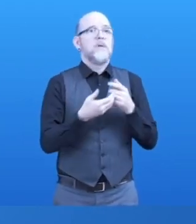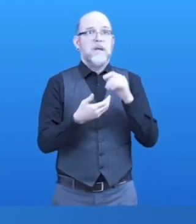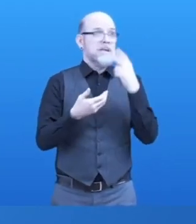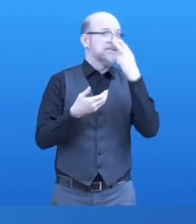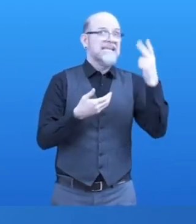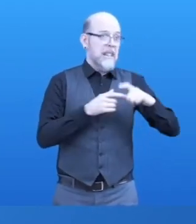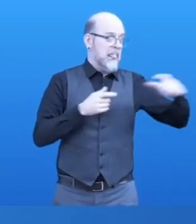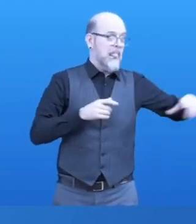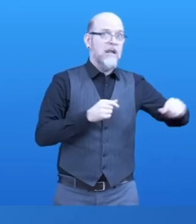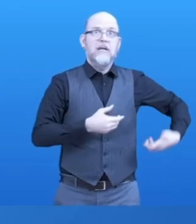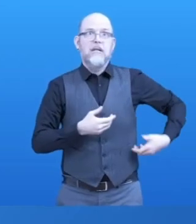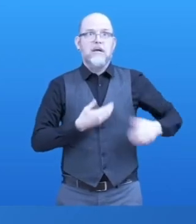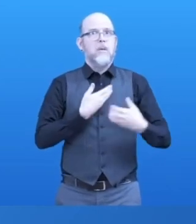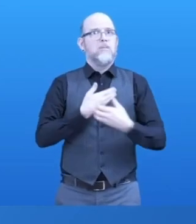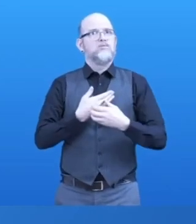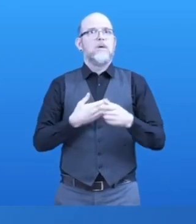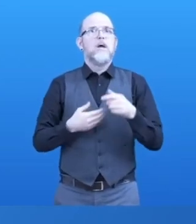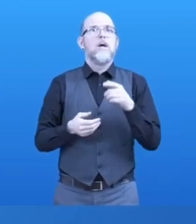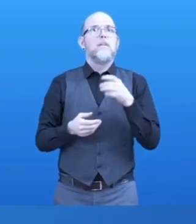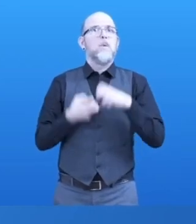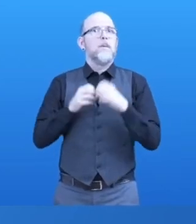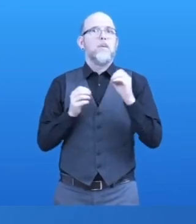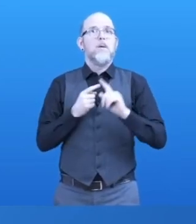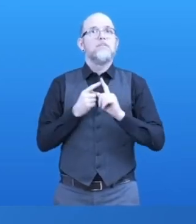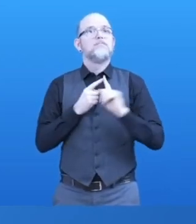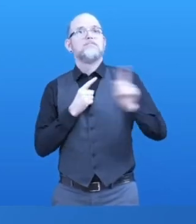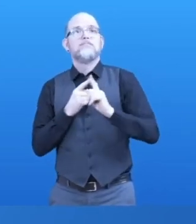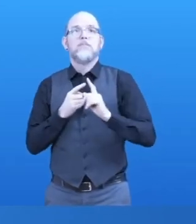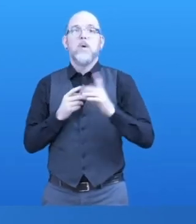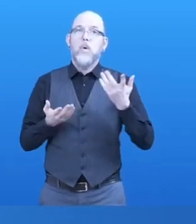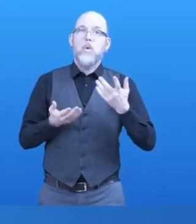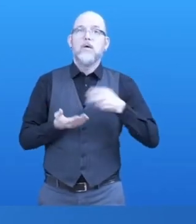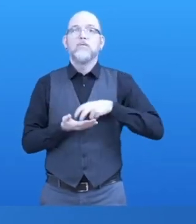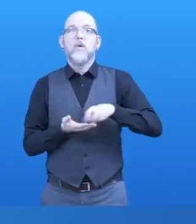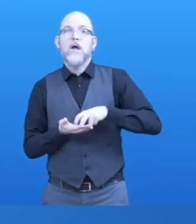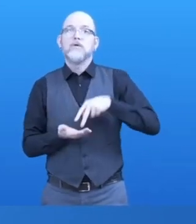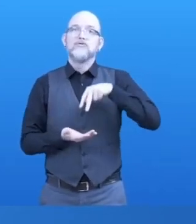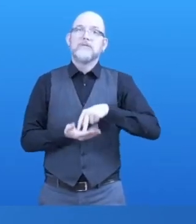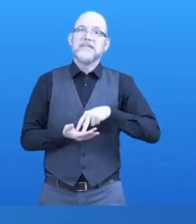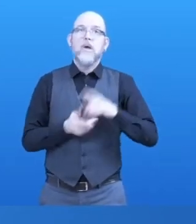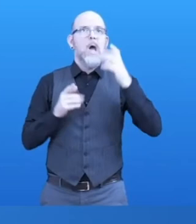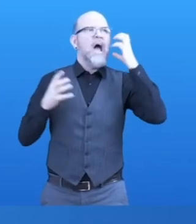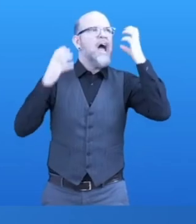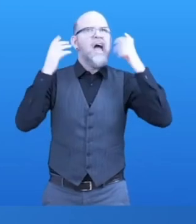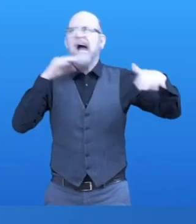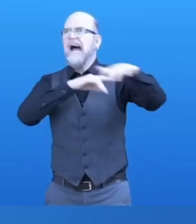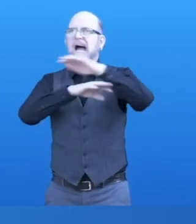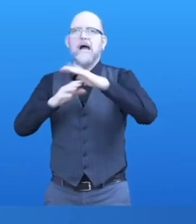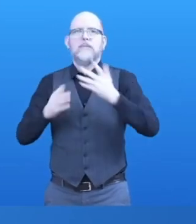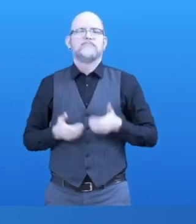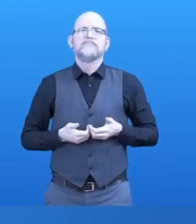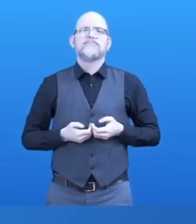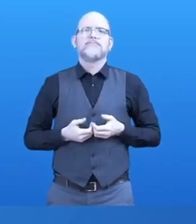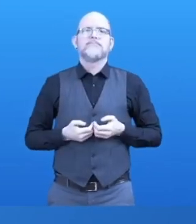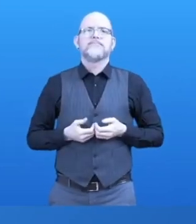or walking. Oskar is an open source project. You can download the building instructions. We have